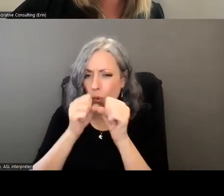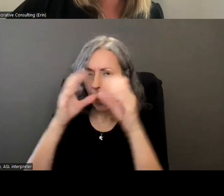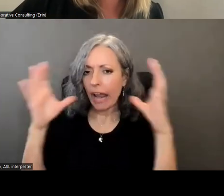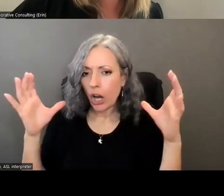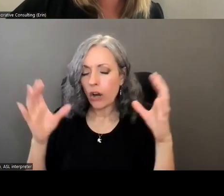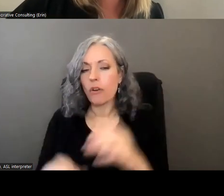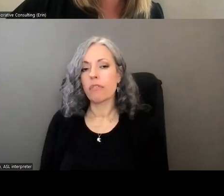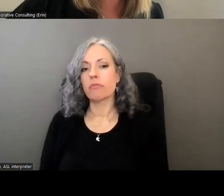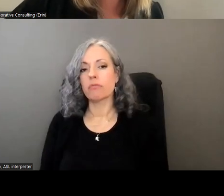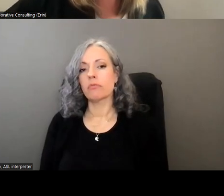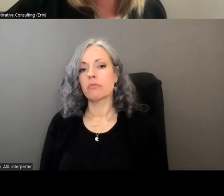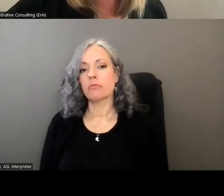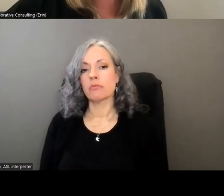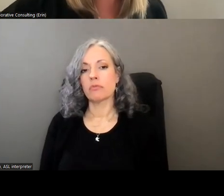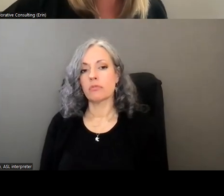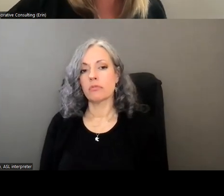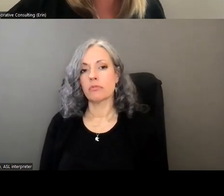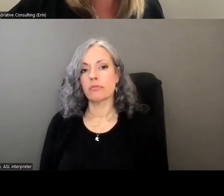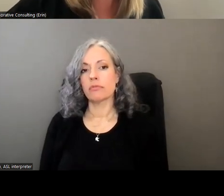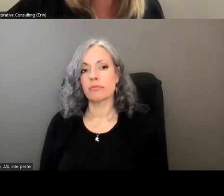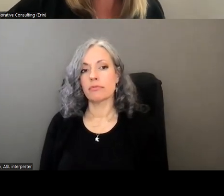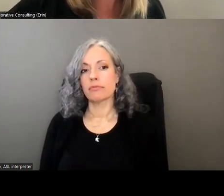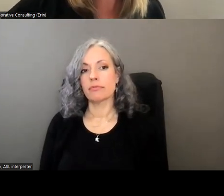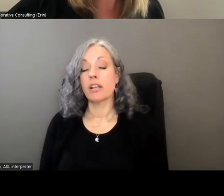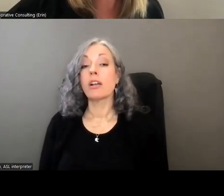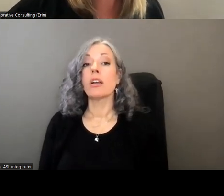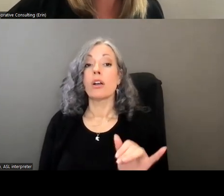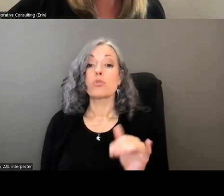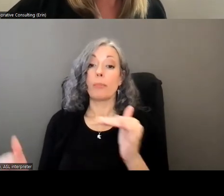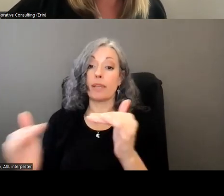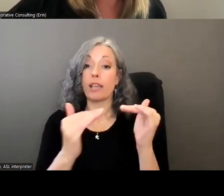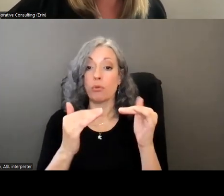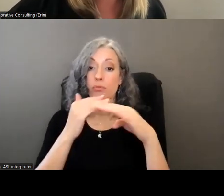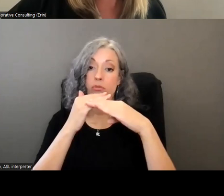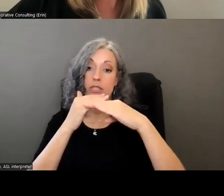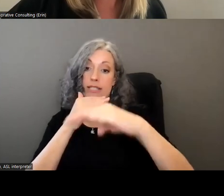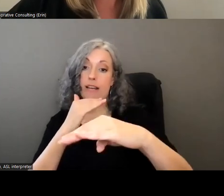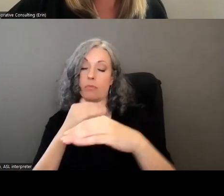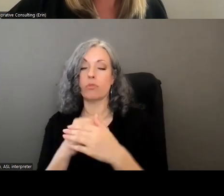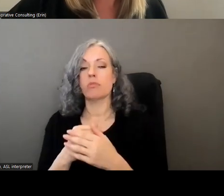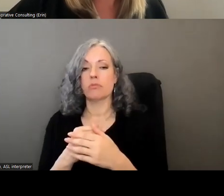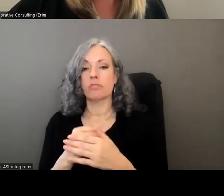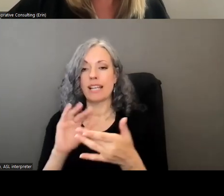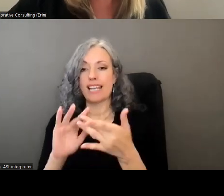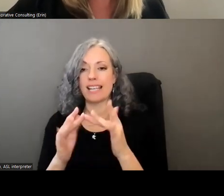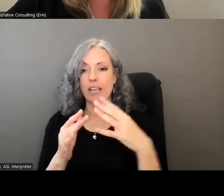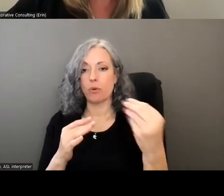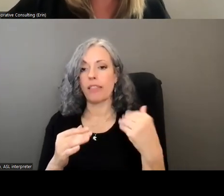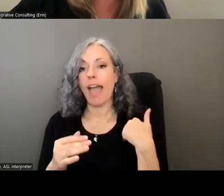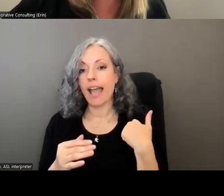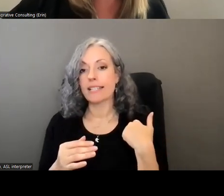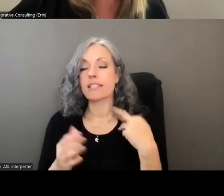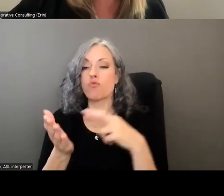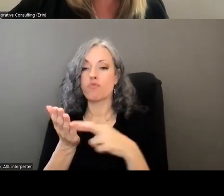and now let's move to the to the next trait be equitable and sustainable so being a network that has the the resources